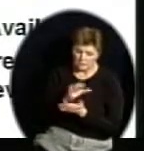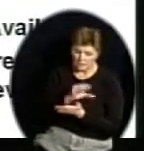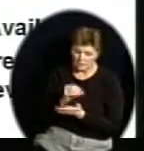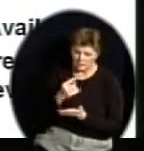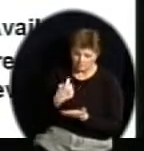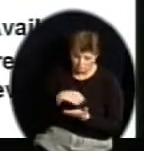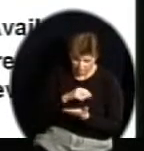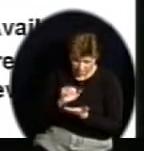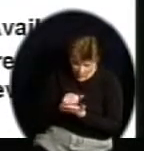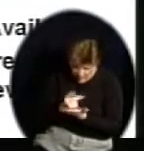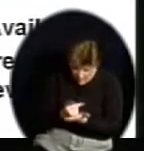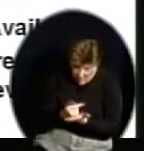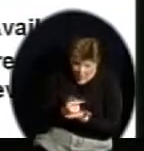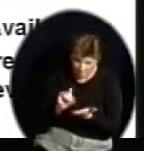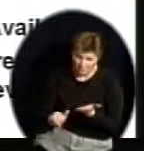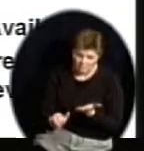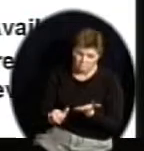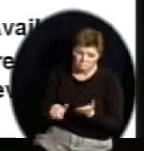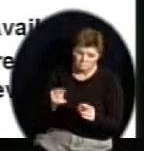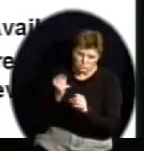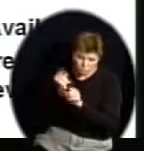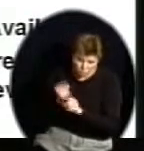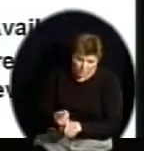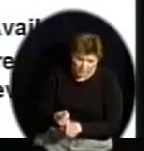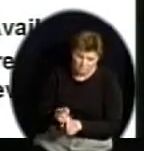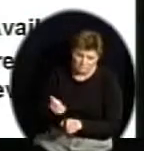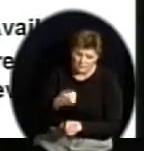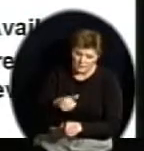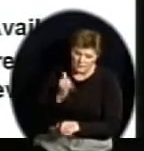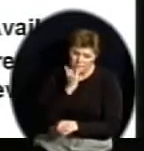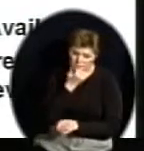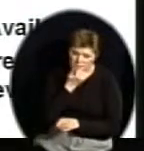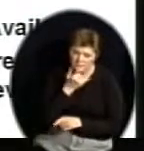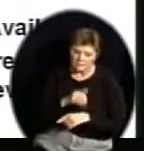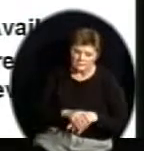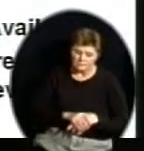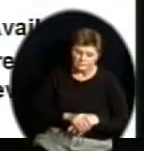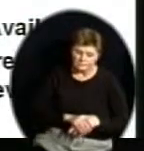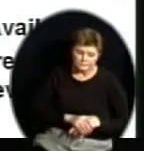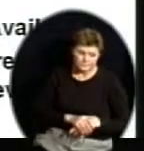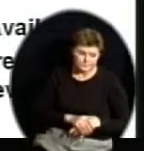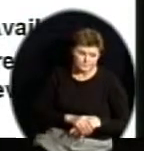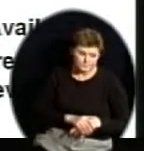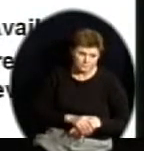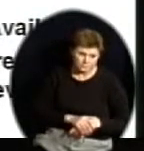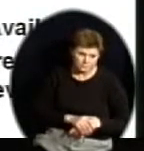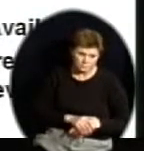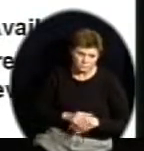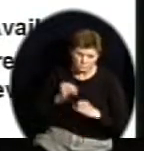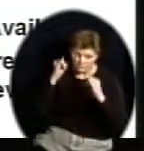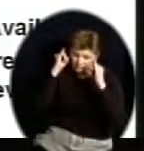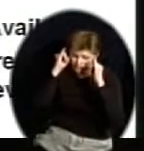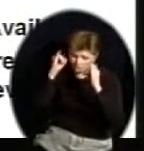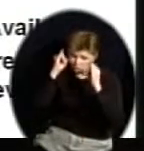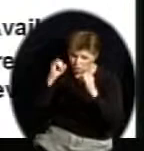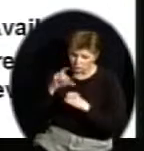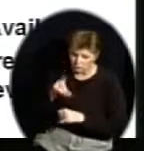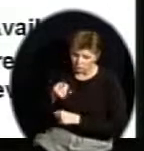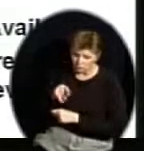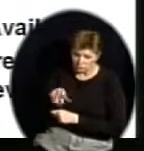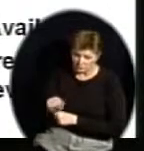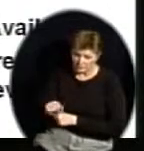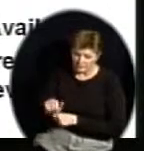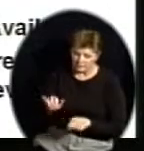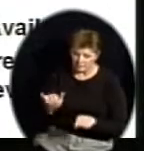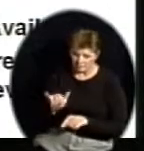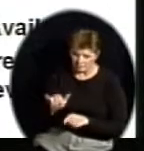The staff does have initial data, and I think the most important data they actually had was what Mrs. Wilhelm talked about, this instructional data. Which objectives were